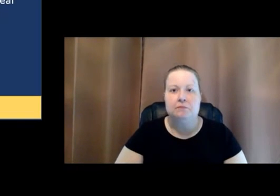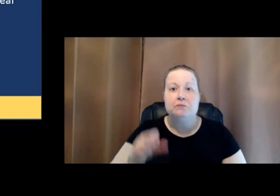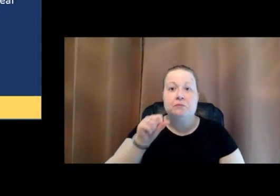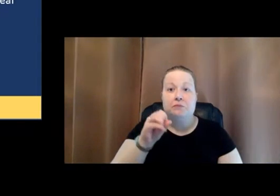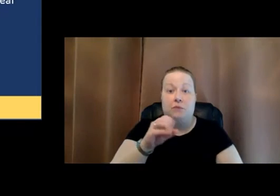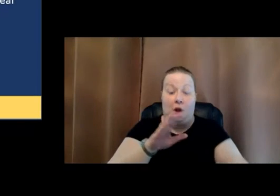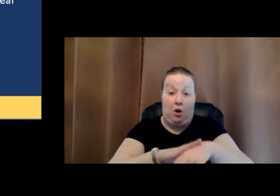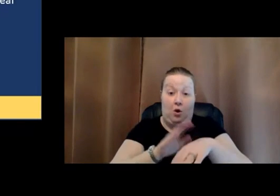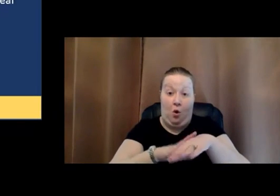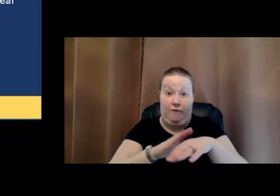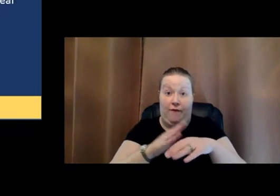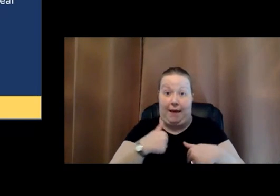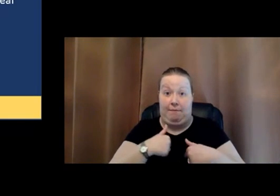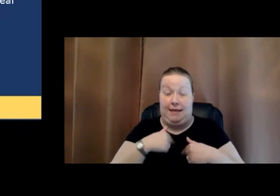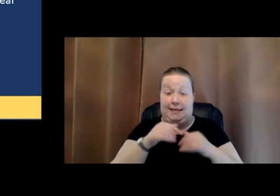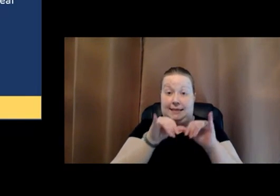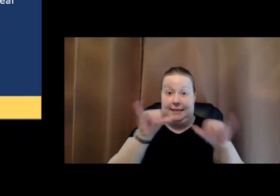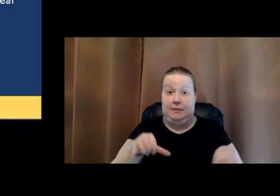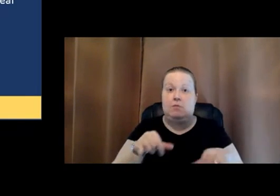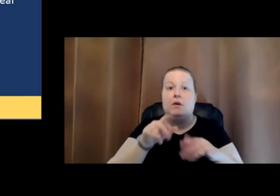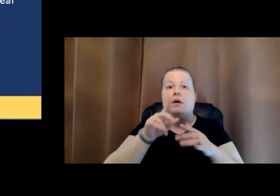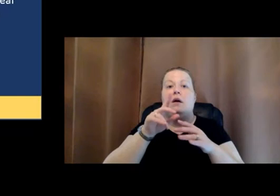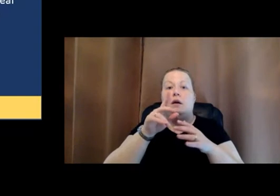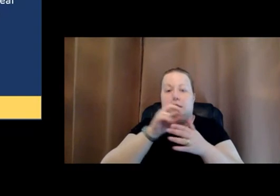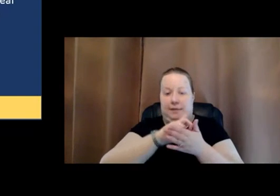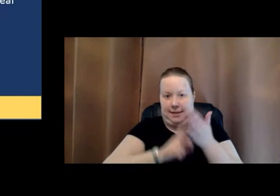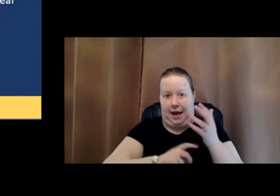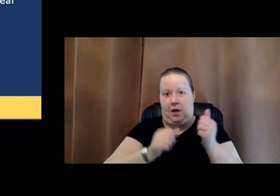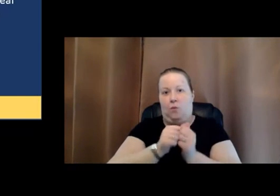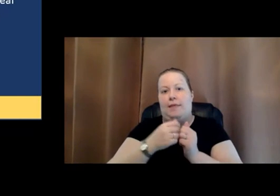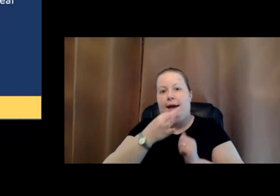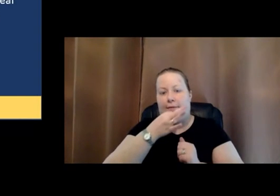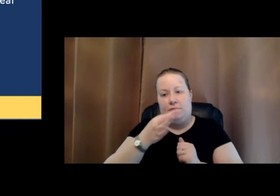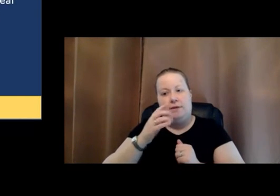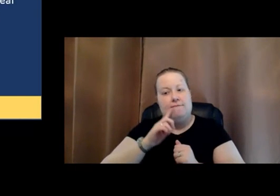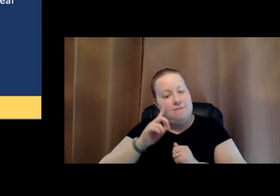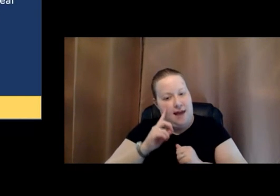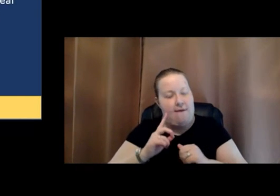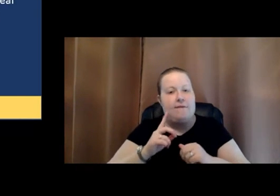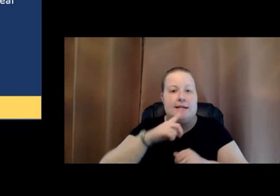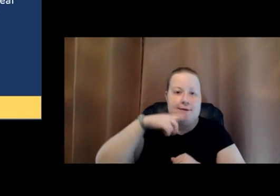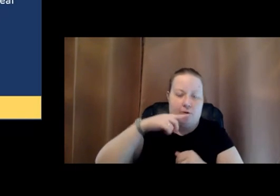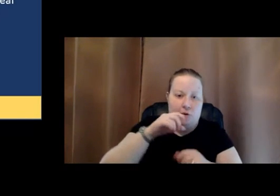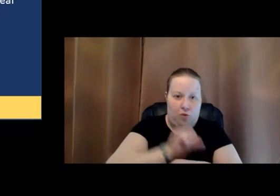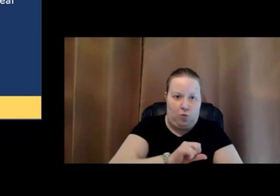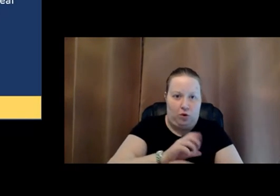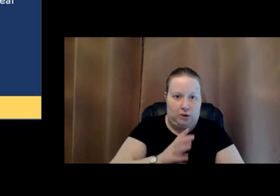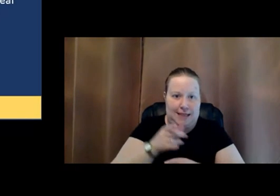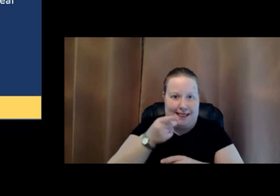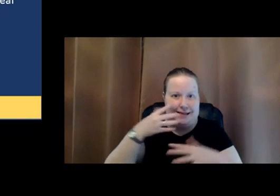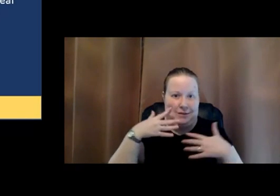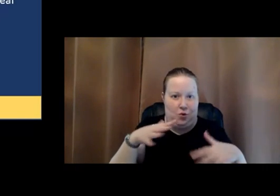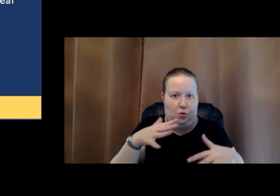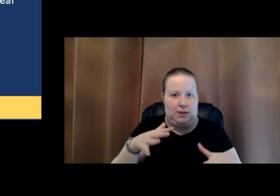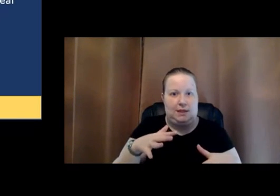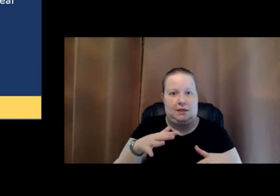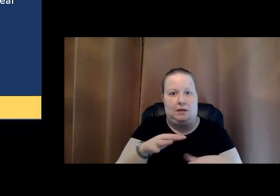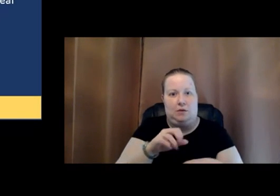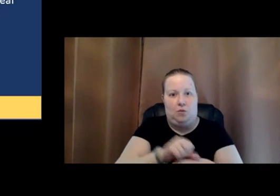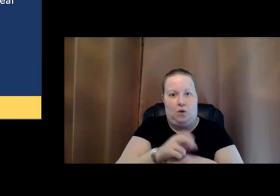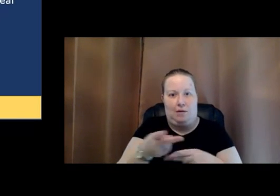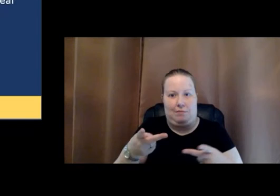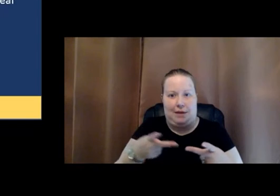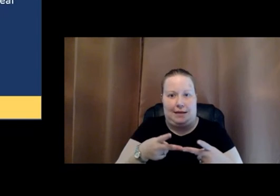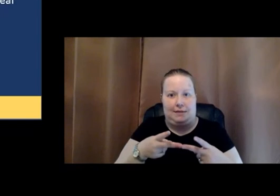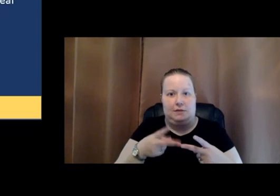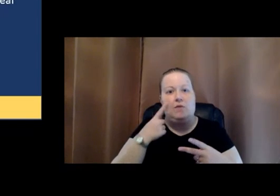system is being designed with the expertise of the deaf workers and the hearing workers in this noisy workplace example for the use of both of them.